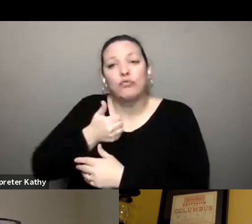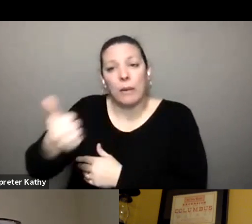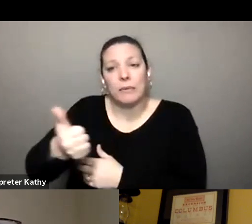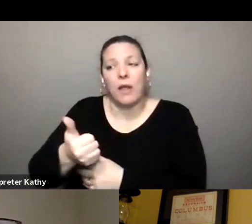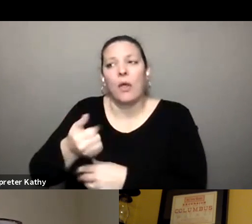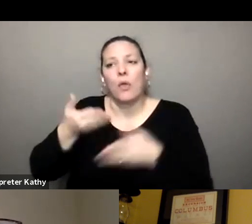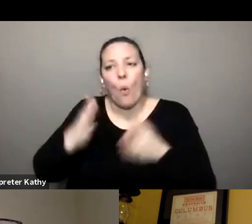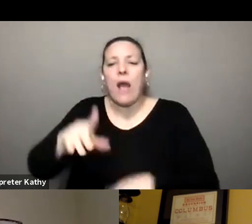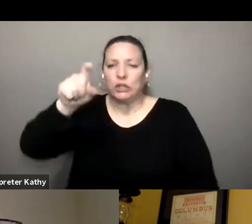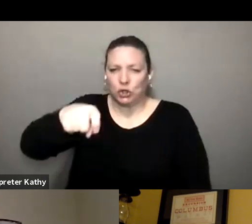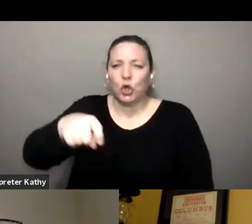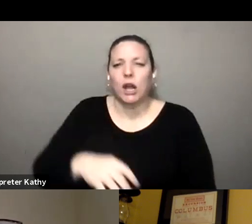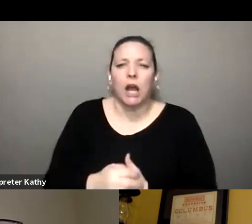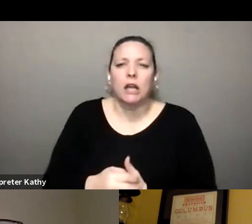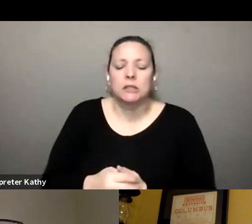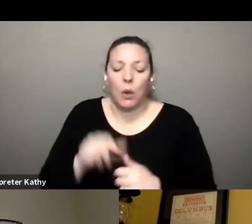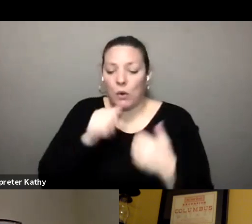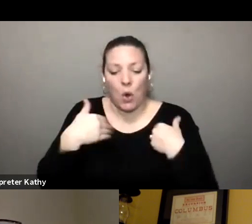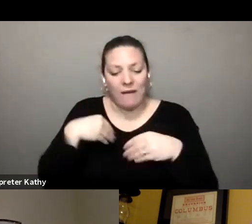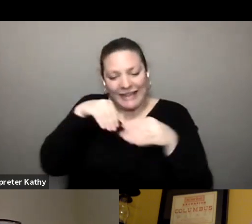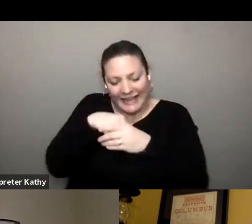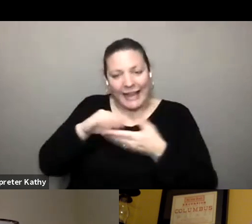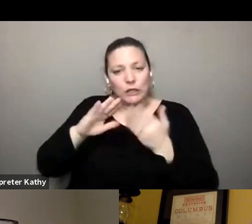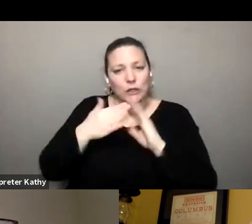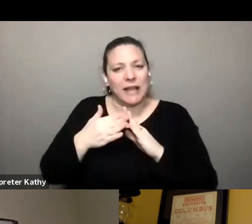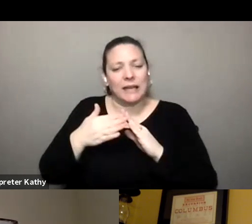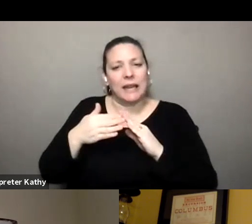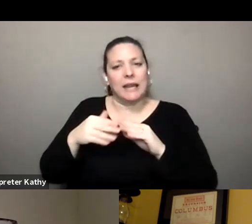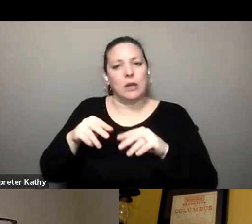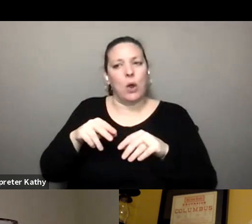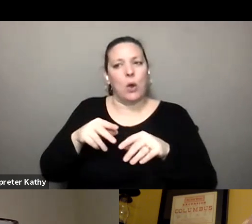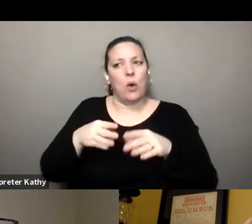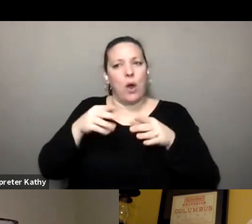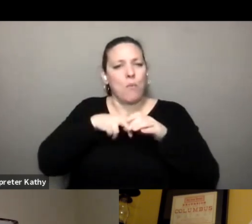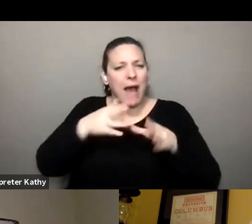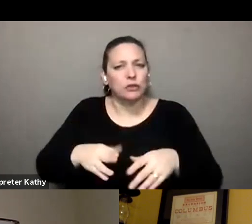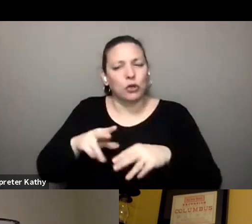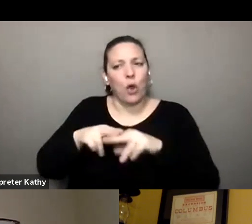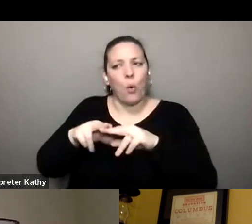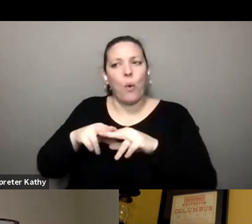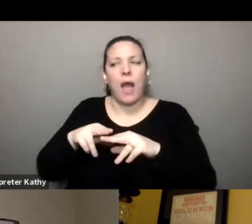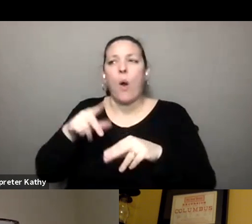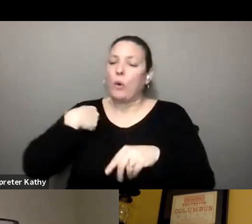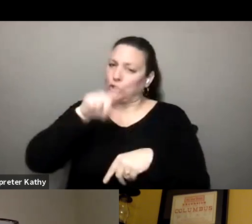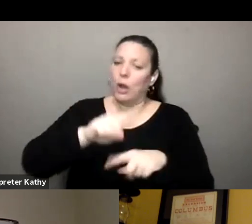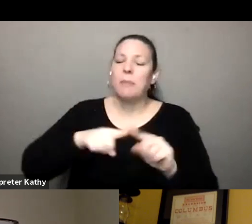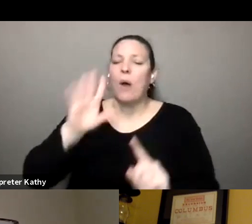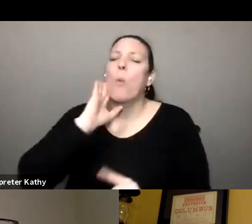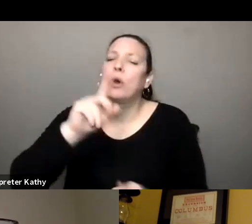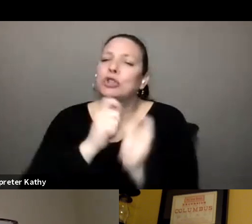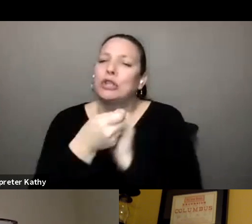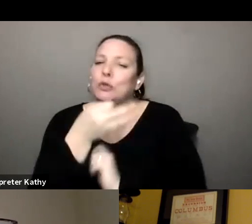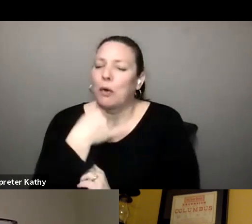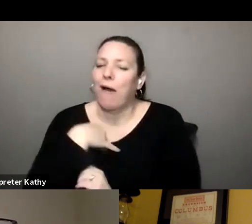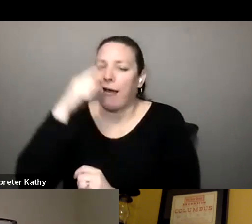funded um we don't have inner city passenger rail to the degree that we that we should have although that'll be changing soon i think so